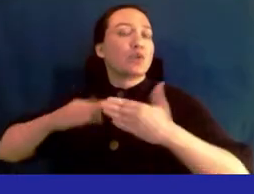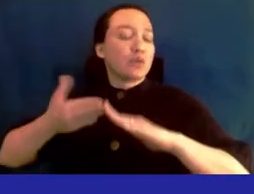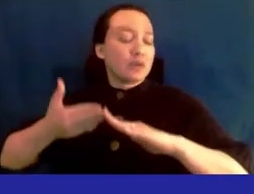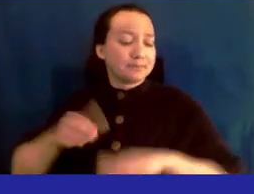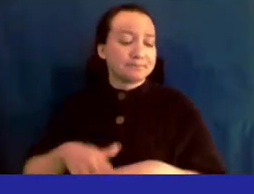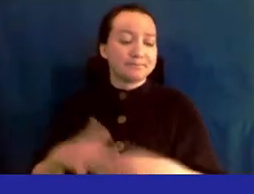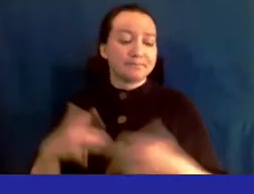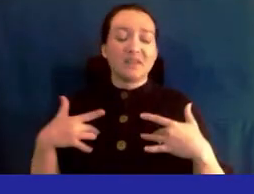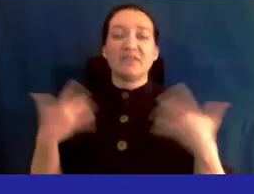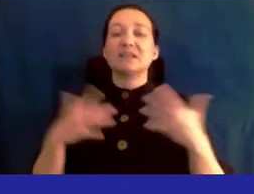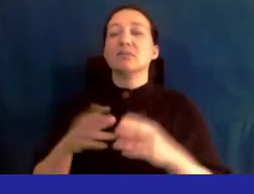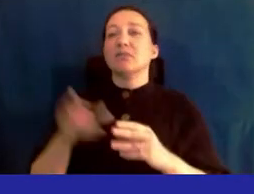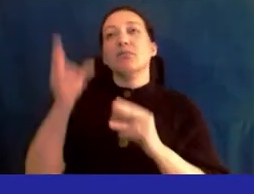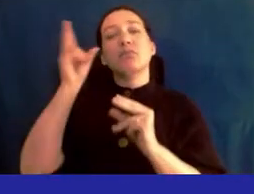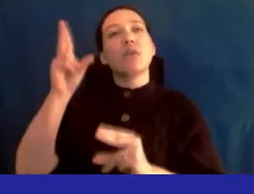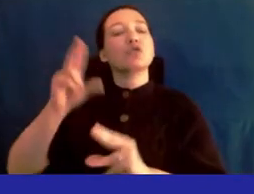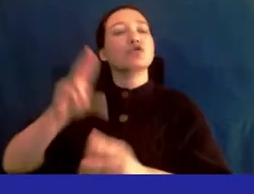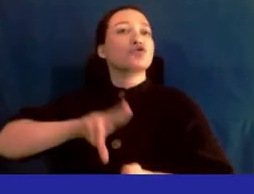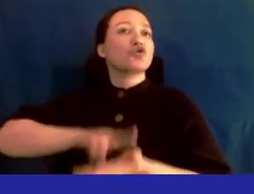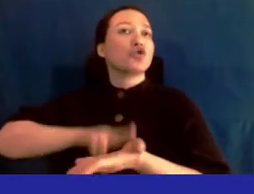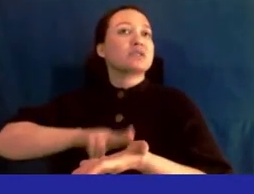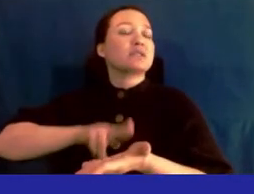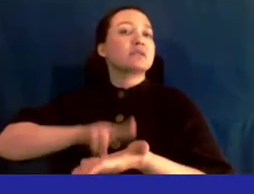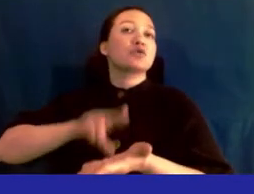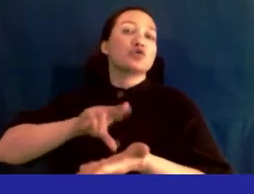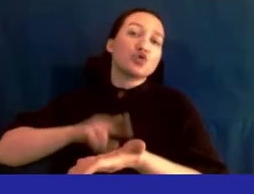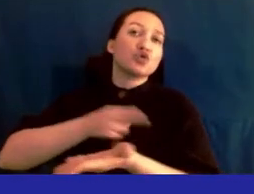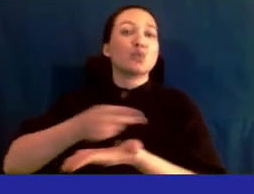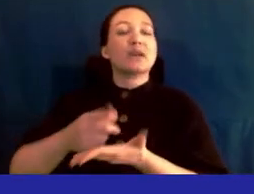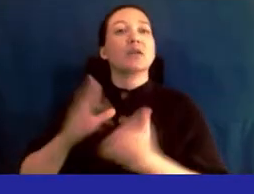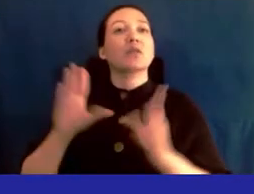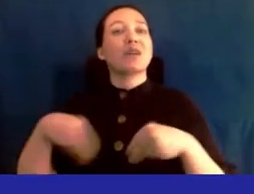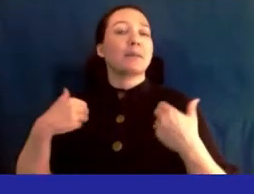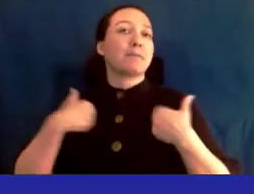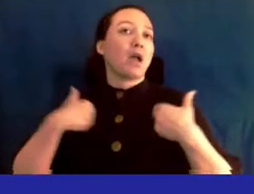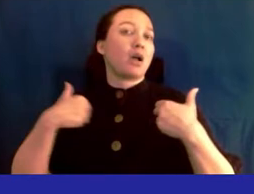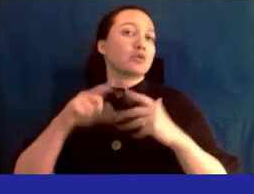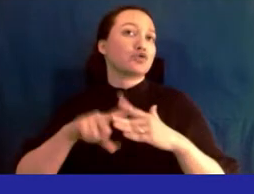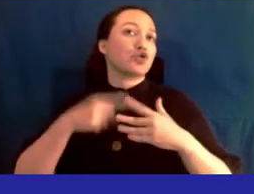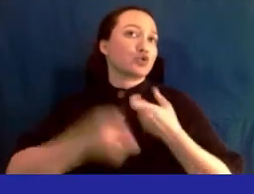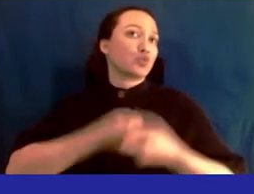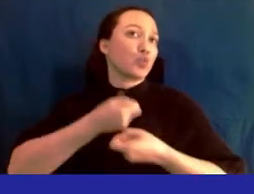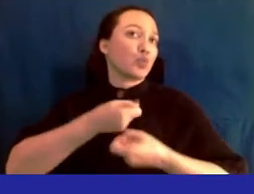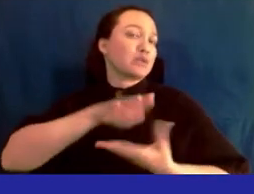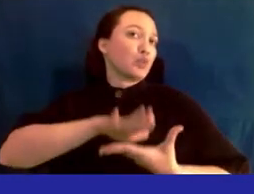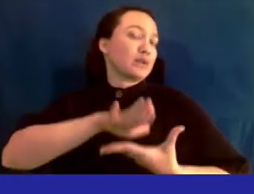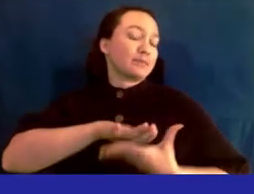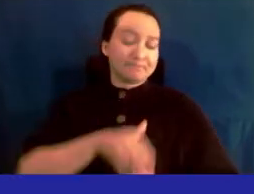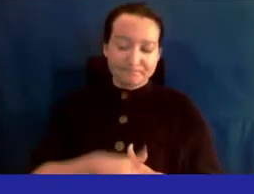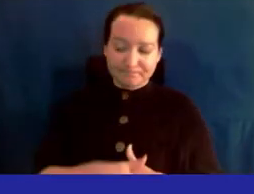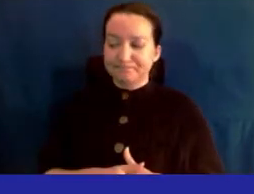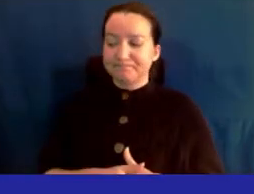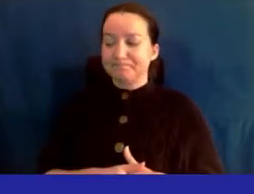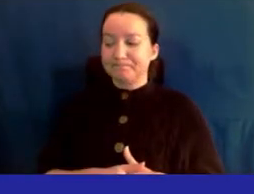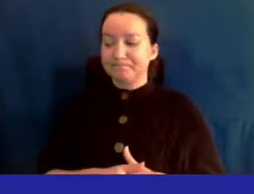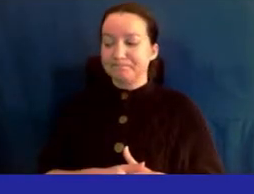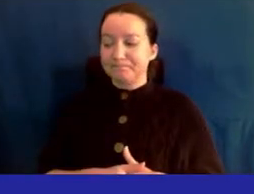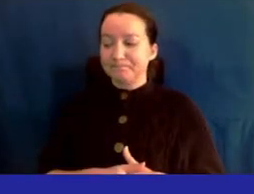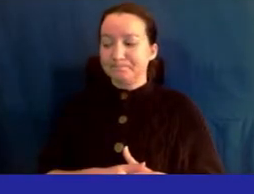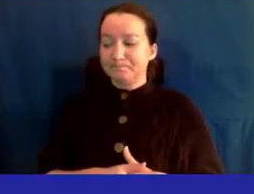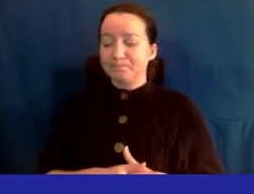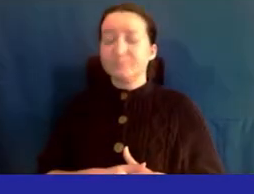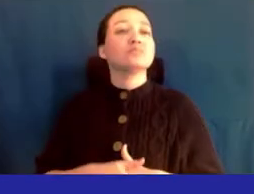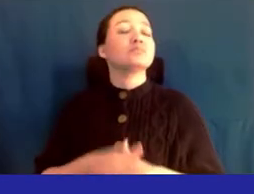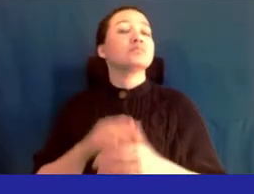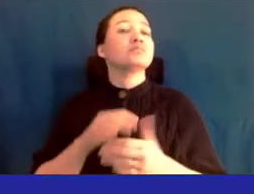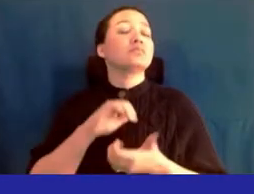these events range from honoring nurses during nurse week to providing backpacks during the beginning of the school year we're also working closely